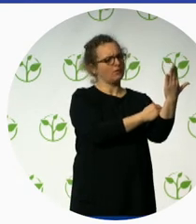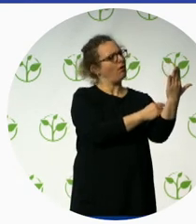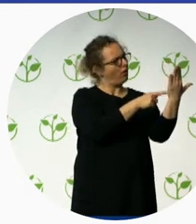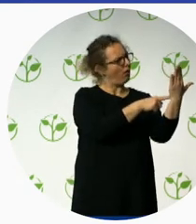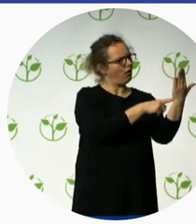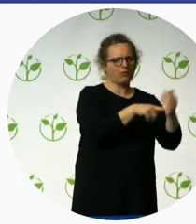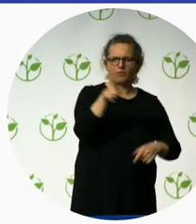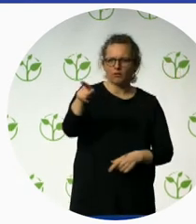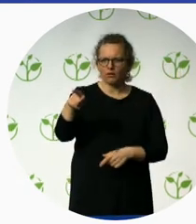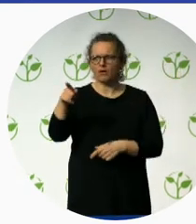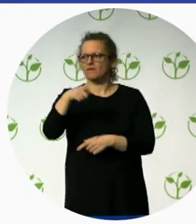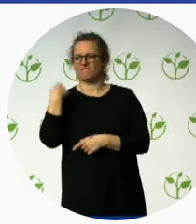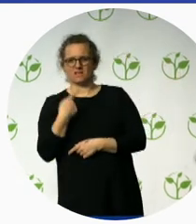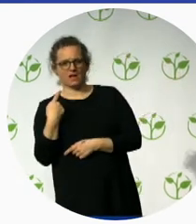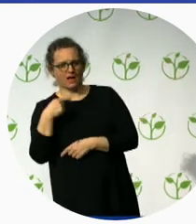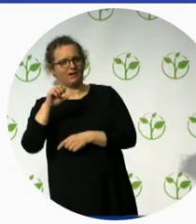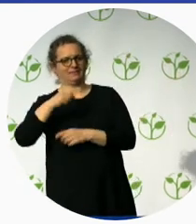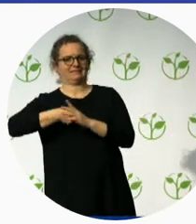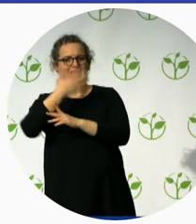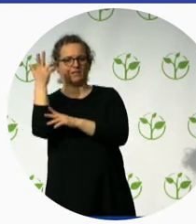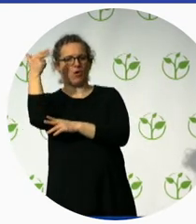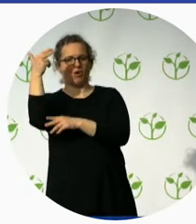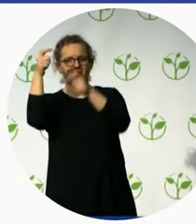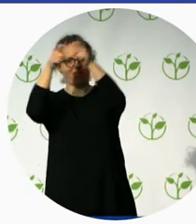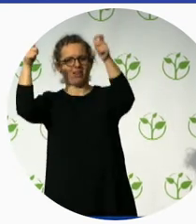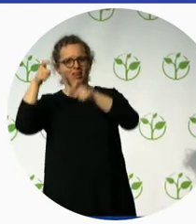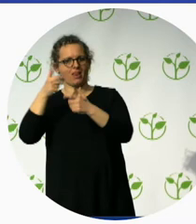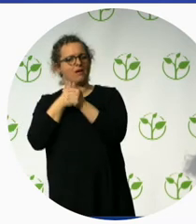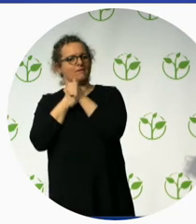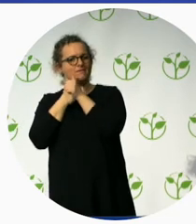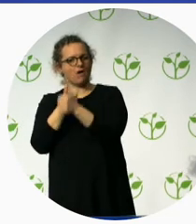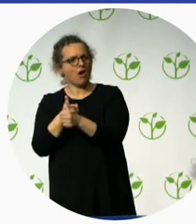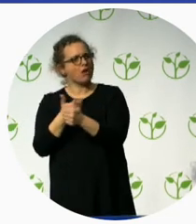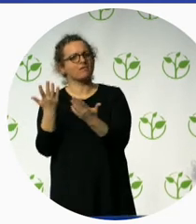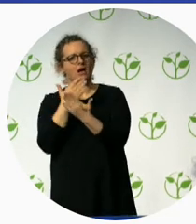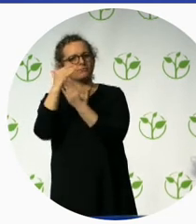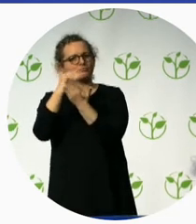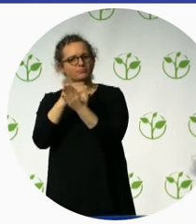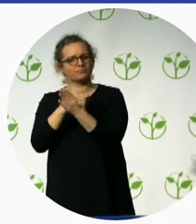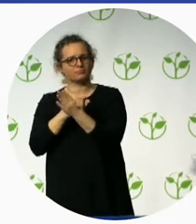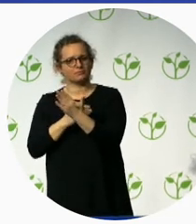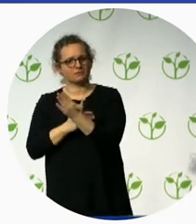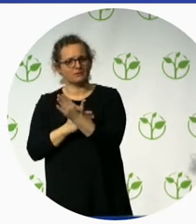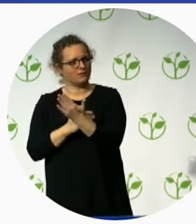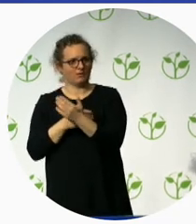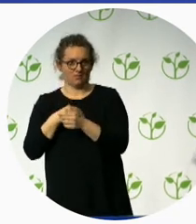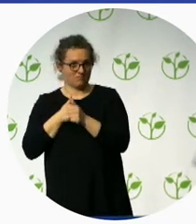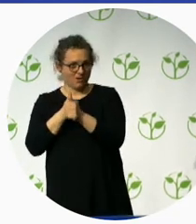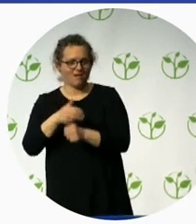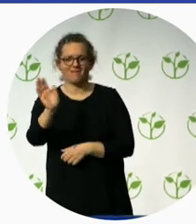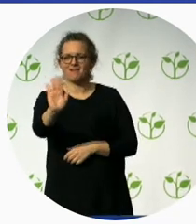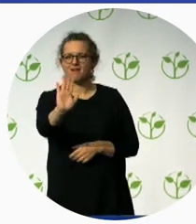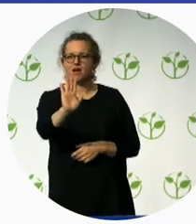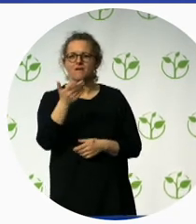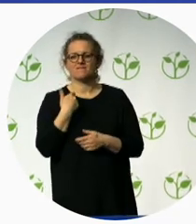disabled people as a guest. And that's really the big thing, to include it and not see that